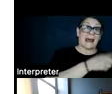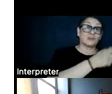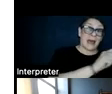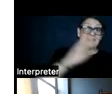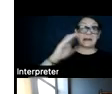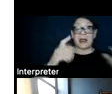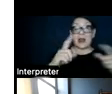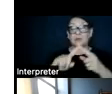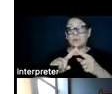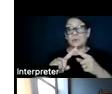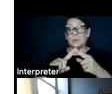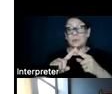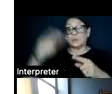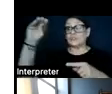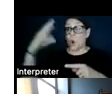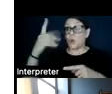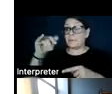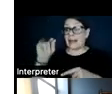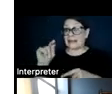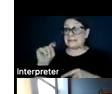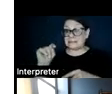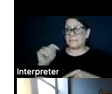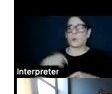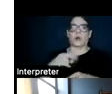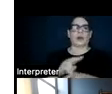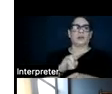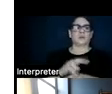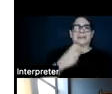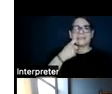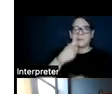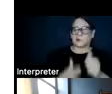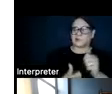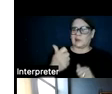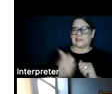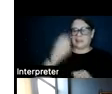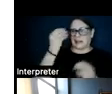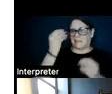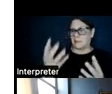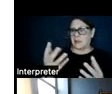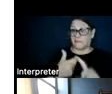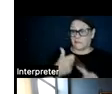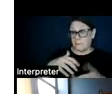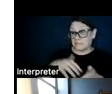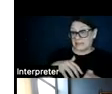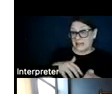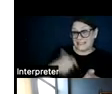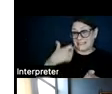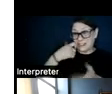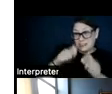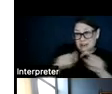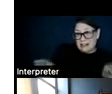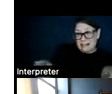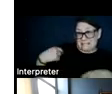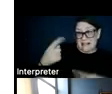a typical solar plant. We're using the latest information from studies just released in the last